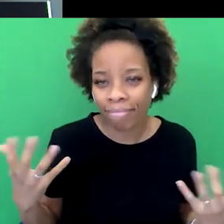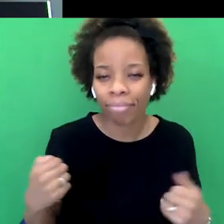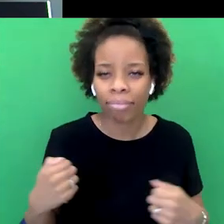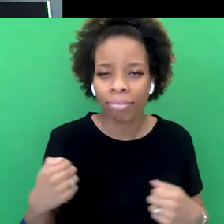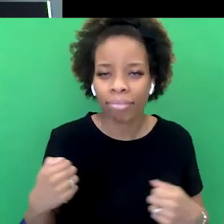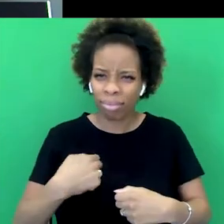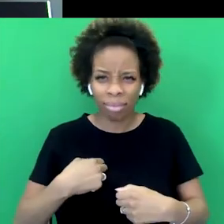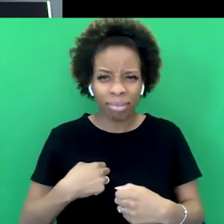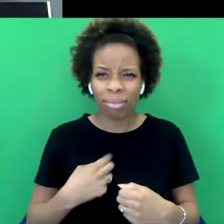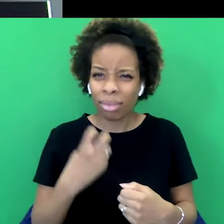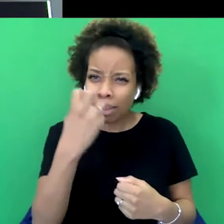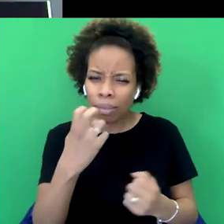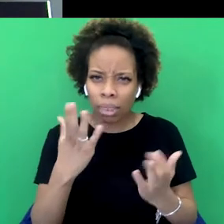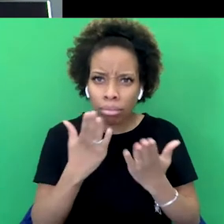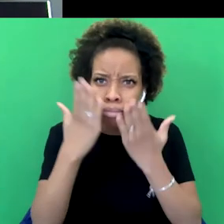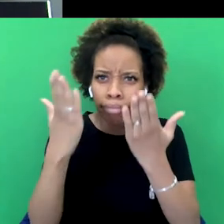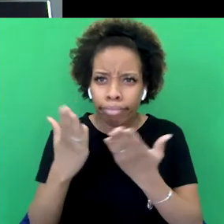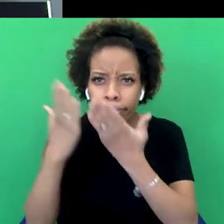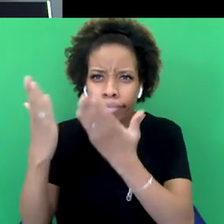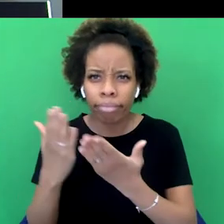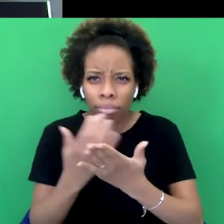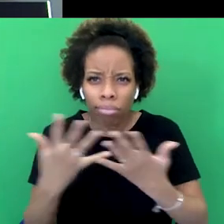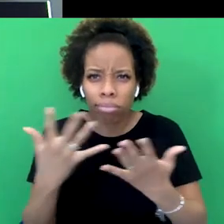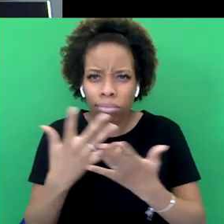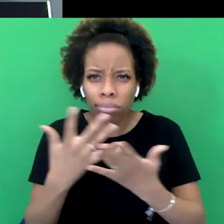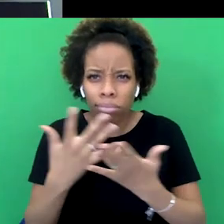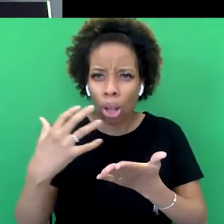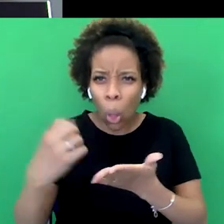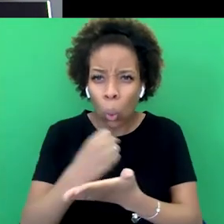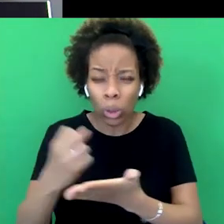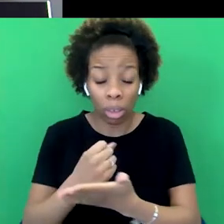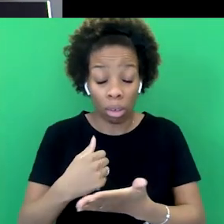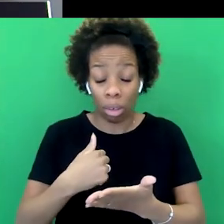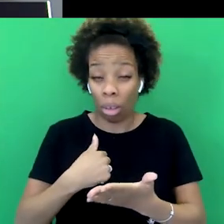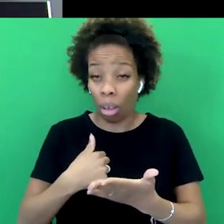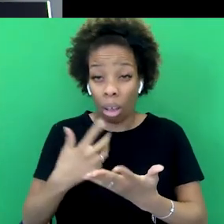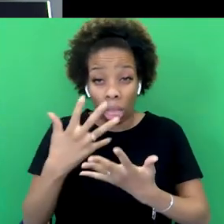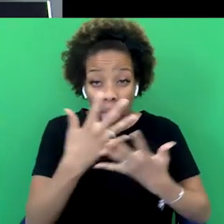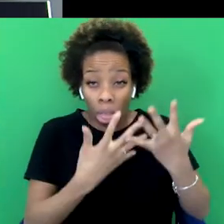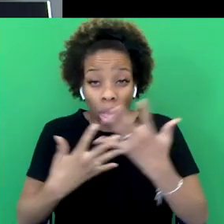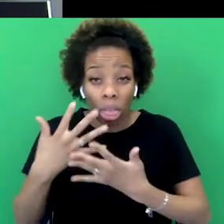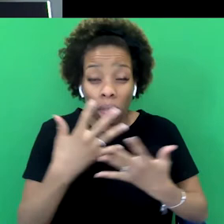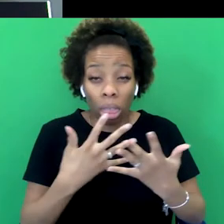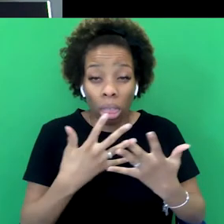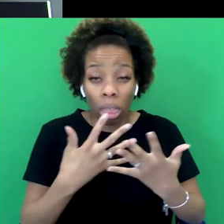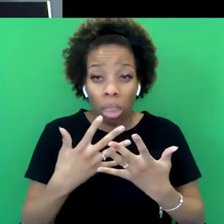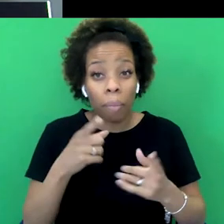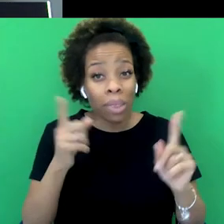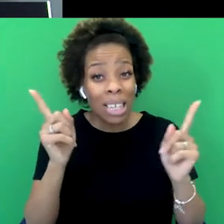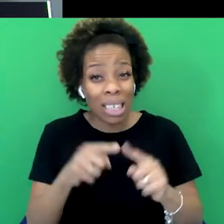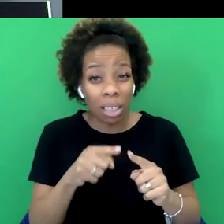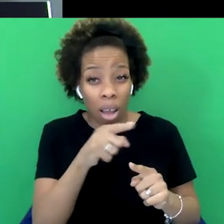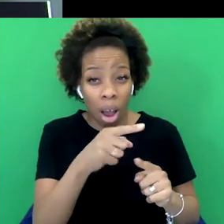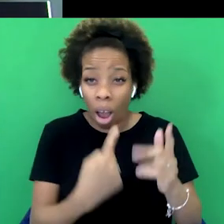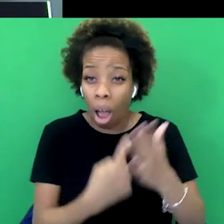massacres. And the Jollywana barks pretty bad. The way the Indians were treated afterwards and the crackdown, you know,